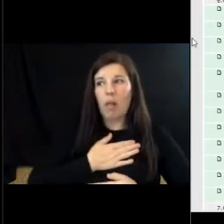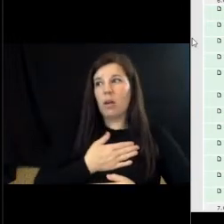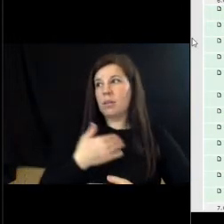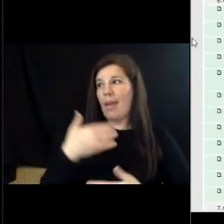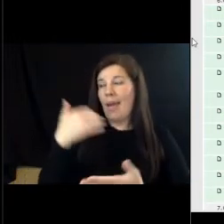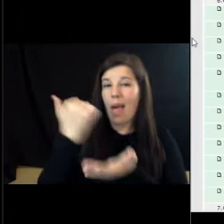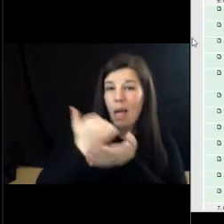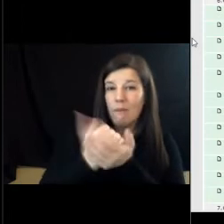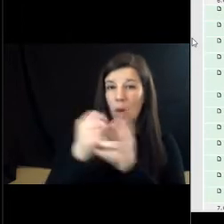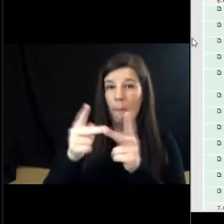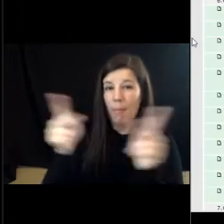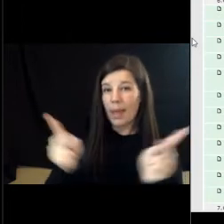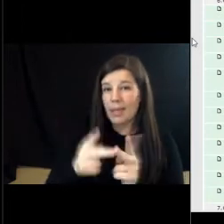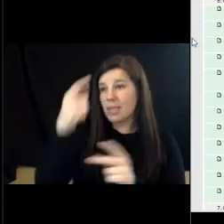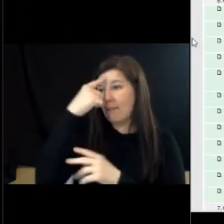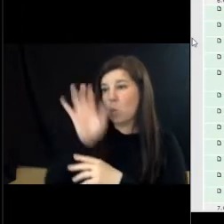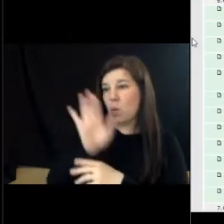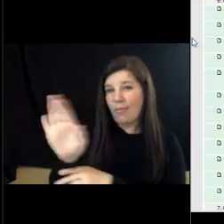have. Great. Thank you.